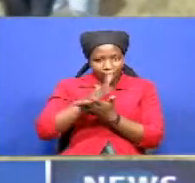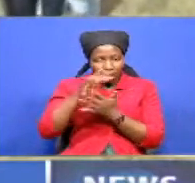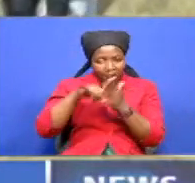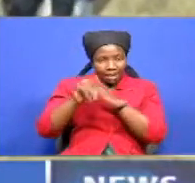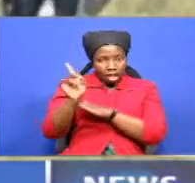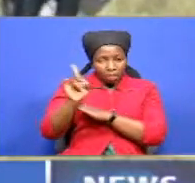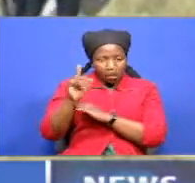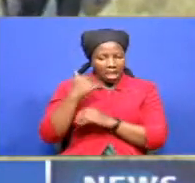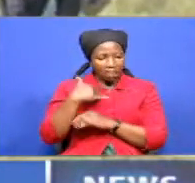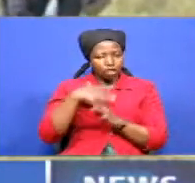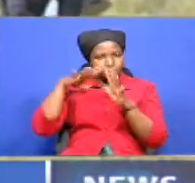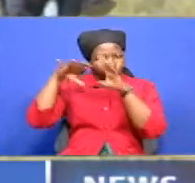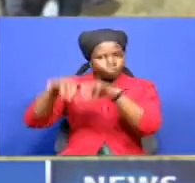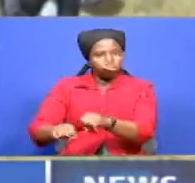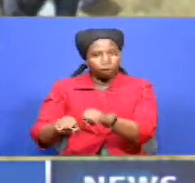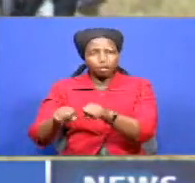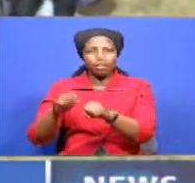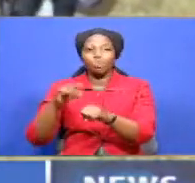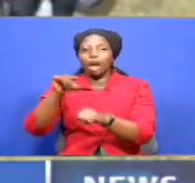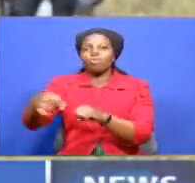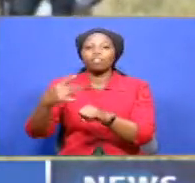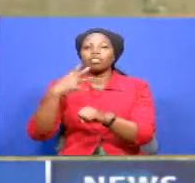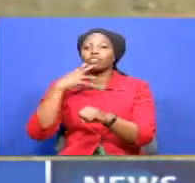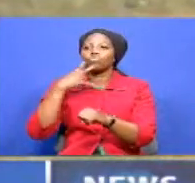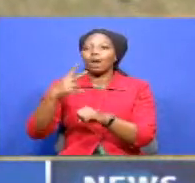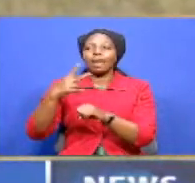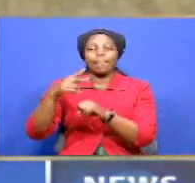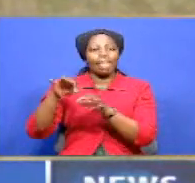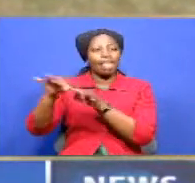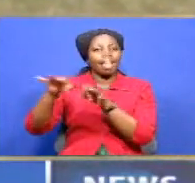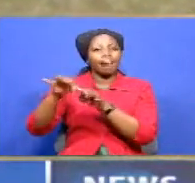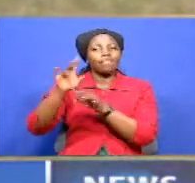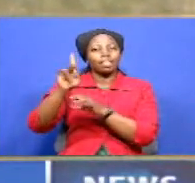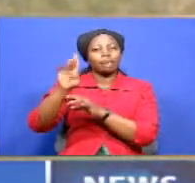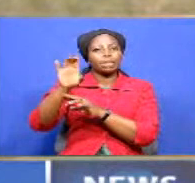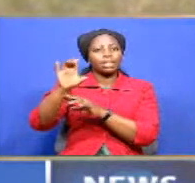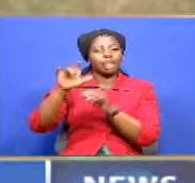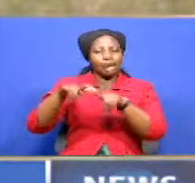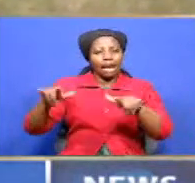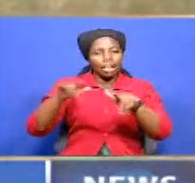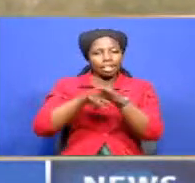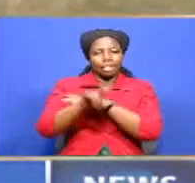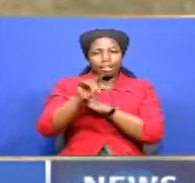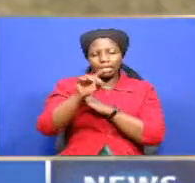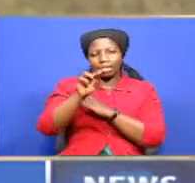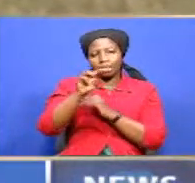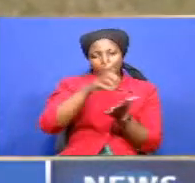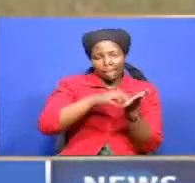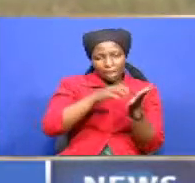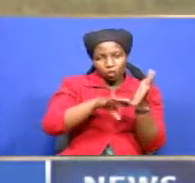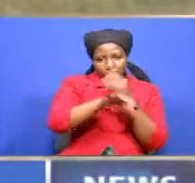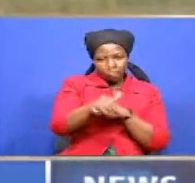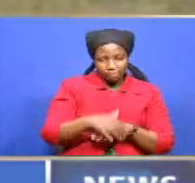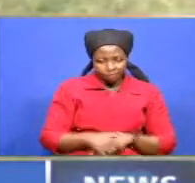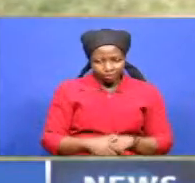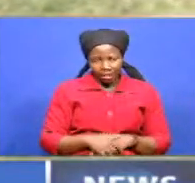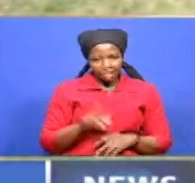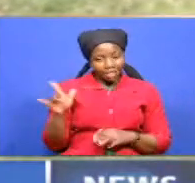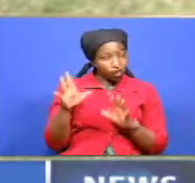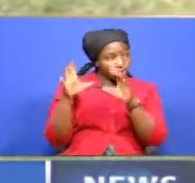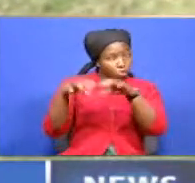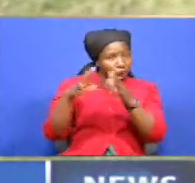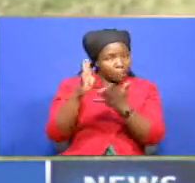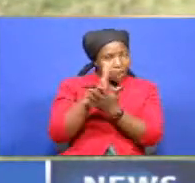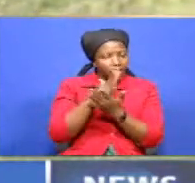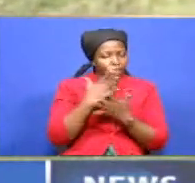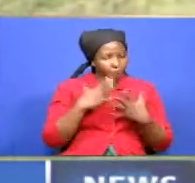,200 acres of Kenya broadcasting corporation land in Matungulu Machakos county the group is part of